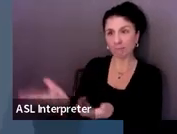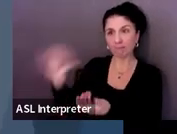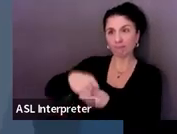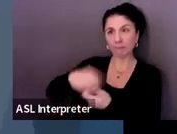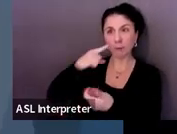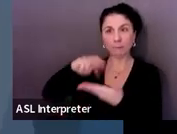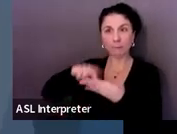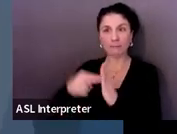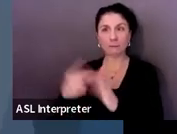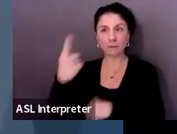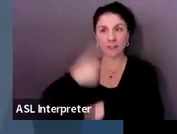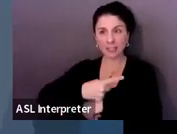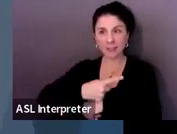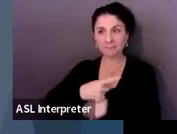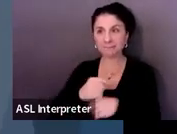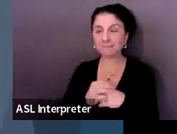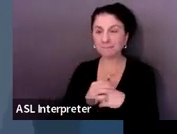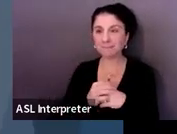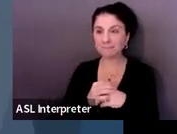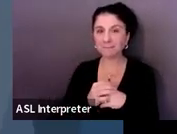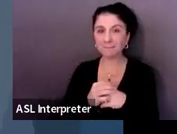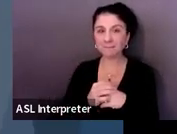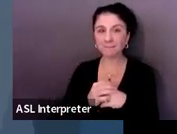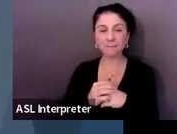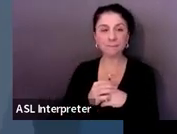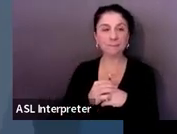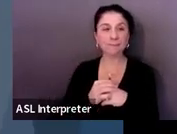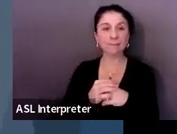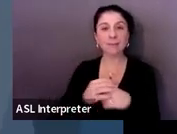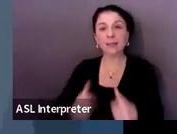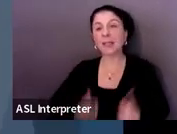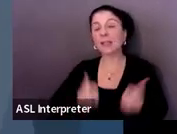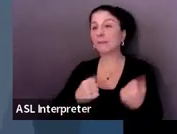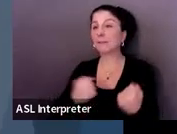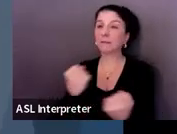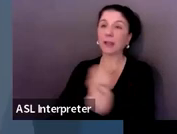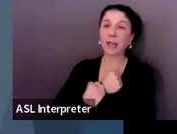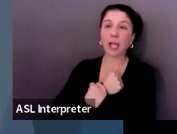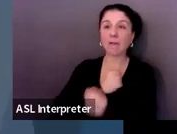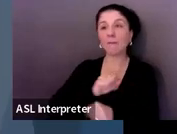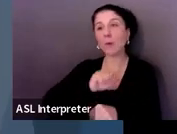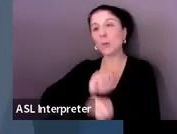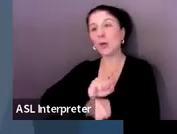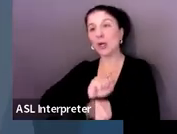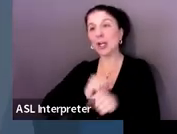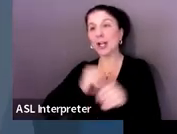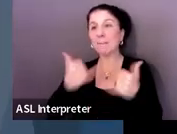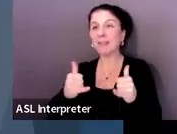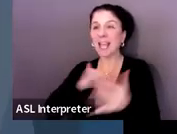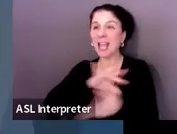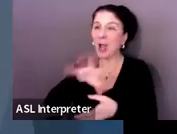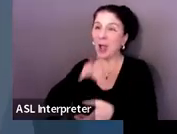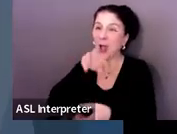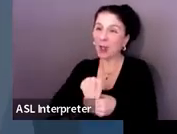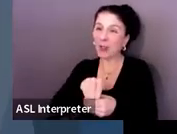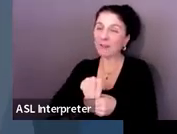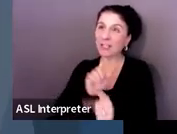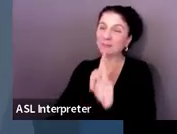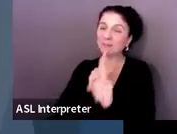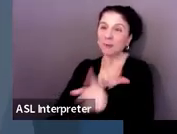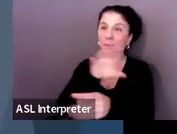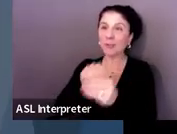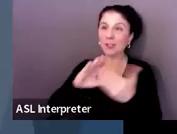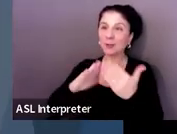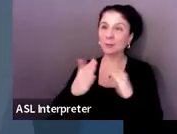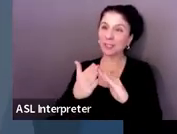meaningful day. And we all have the right to live, love, work, play and pursue our own life aspirations in our community in a way that